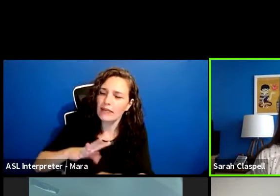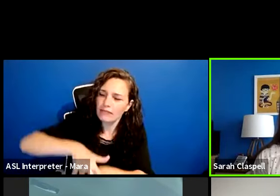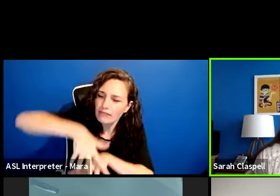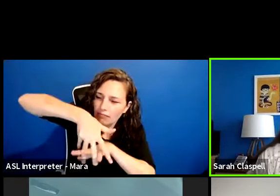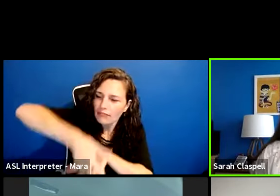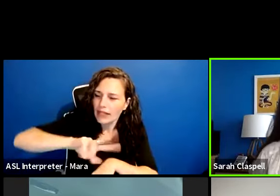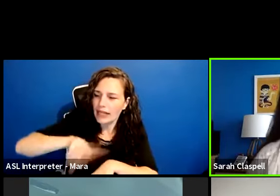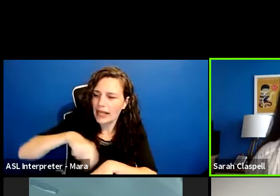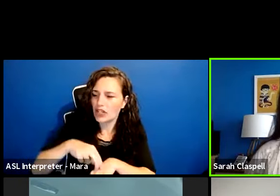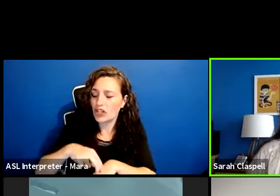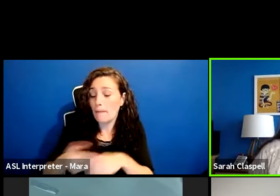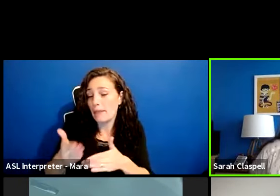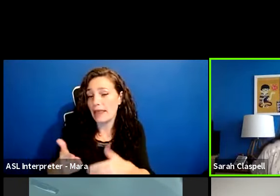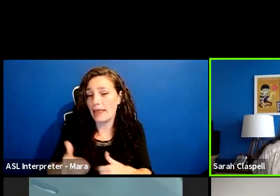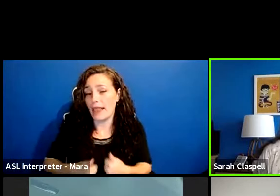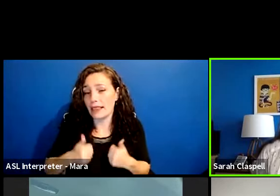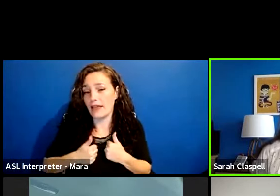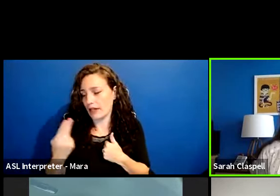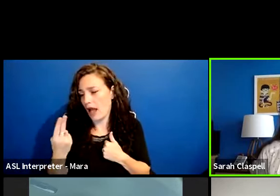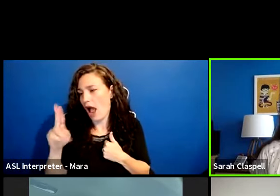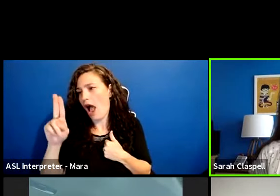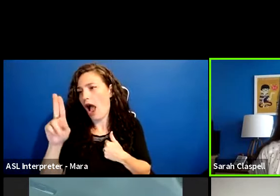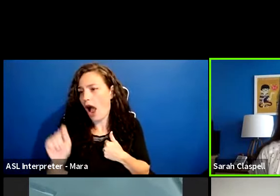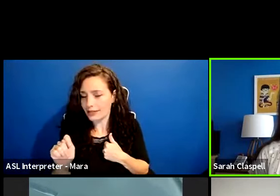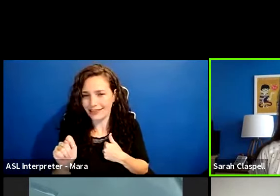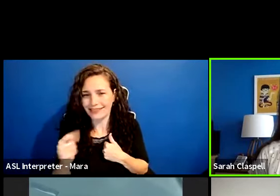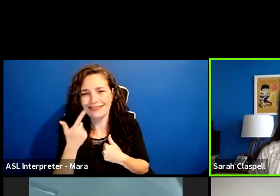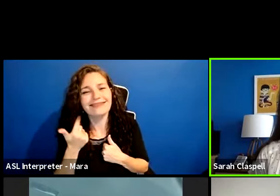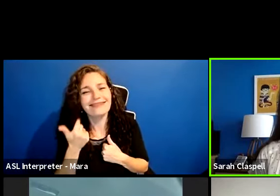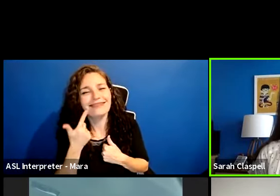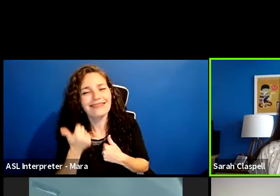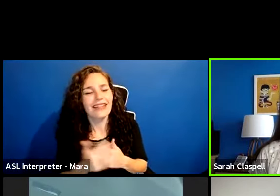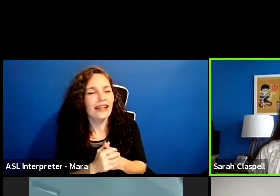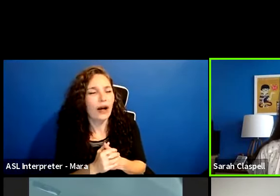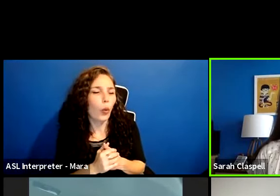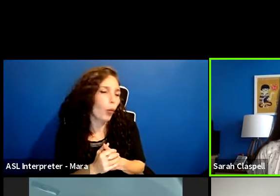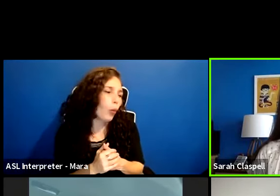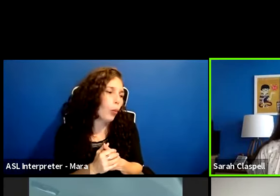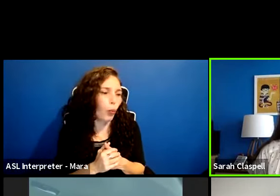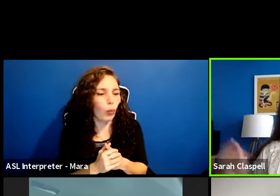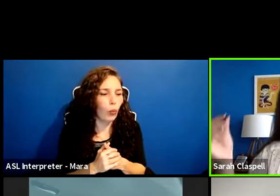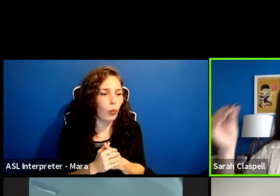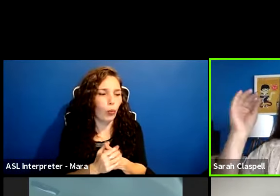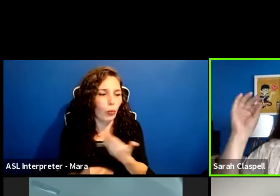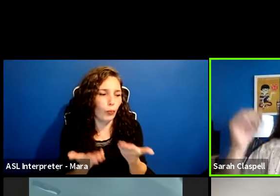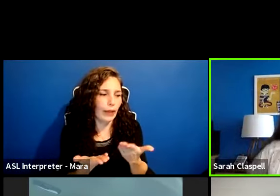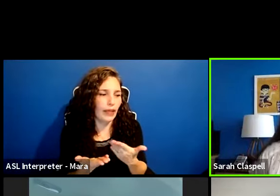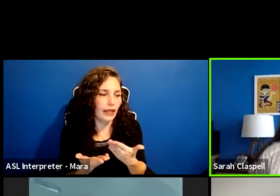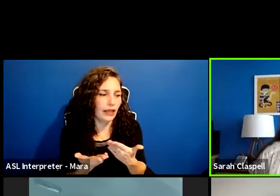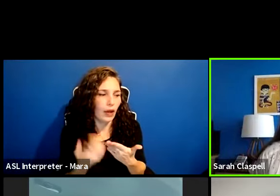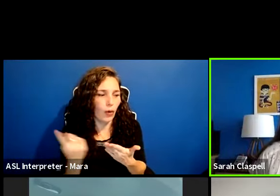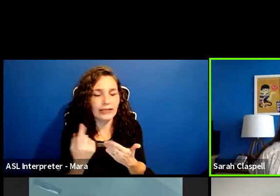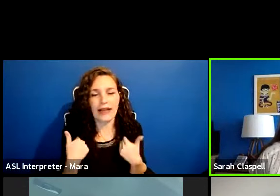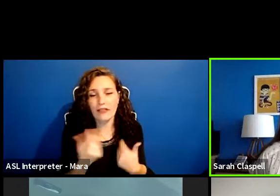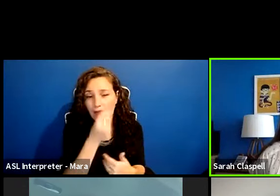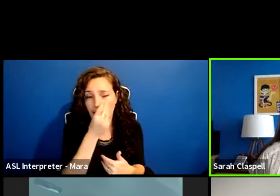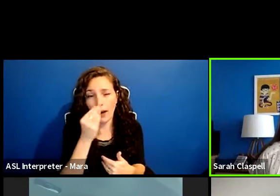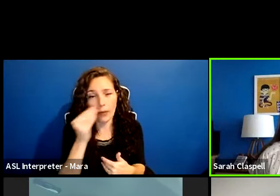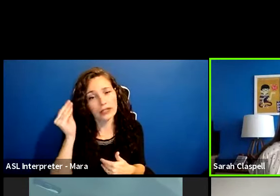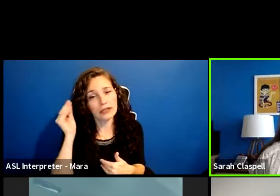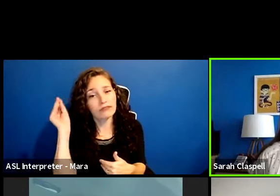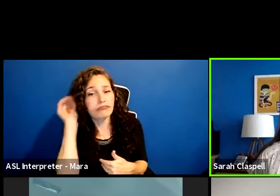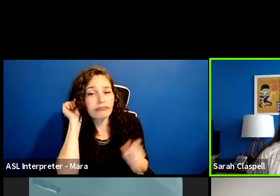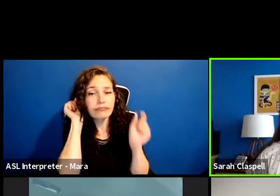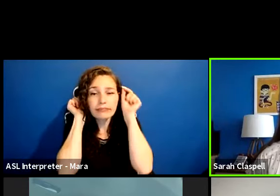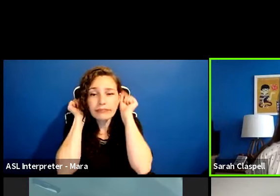um, maybe they live in a hut. Um, maybe they, um, maybe they're constantly wearing flowers in their hair. Uh, maybe they